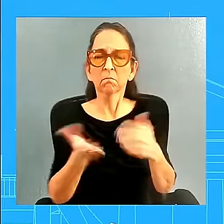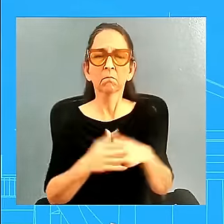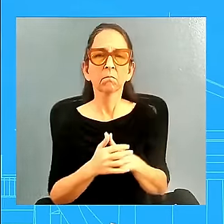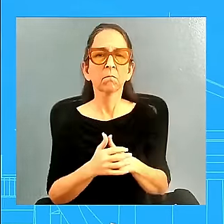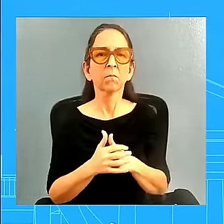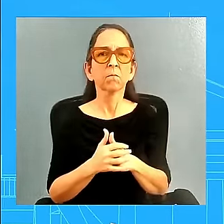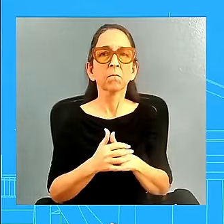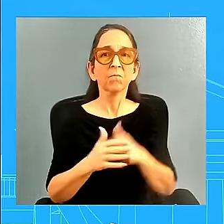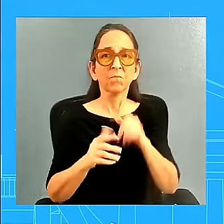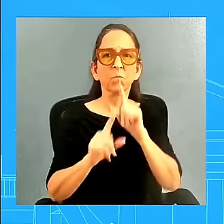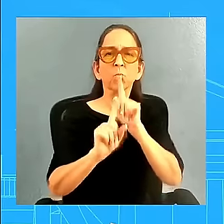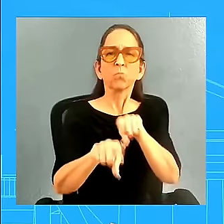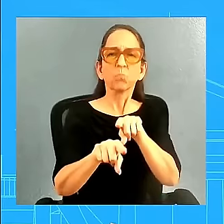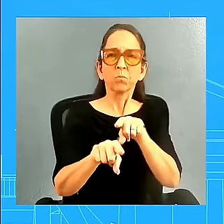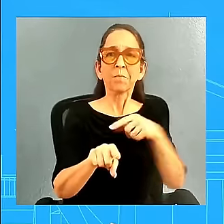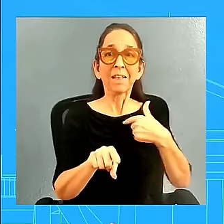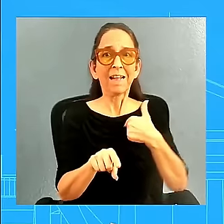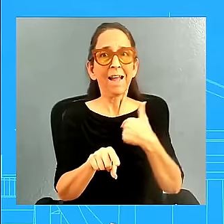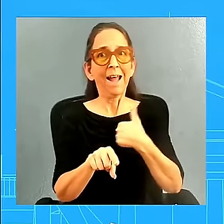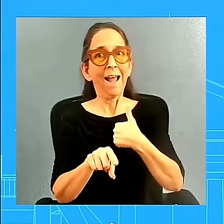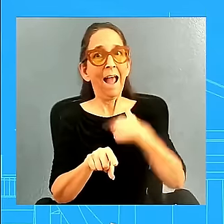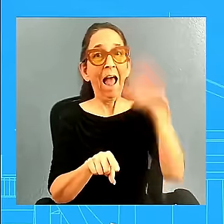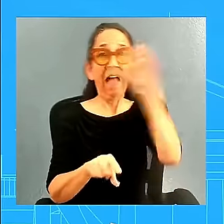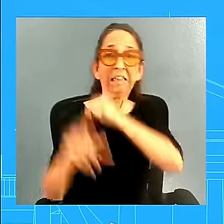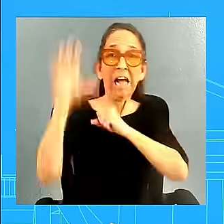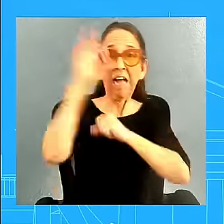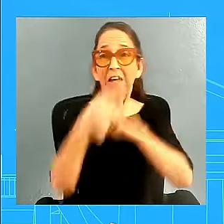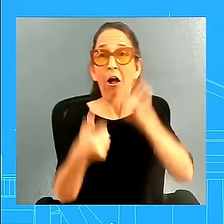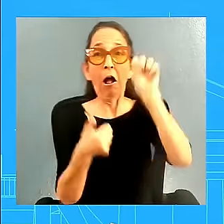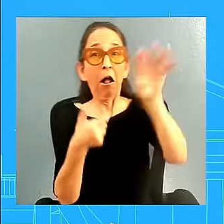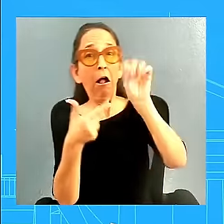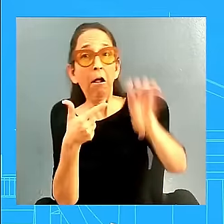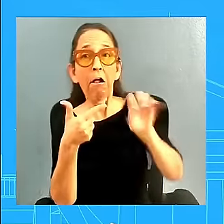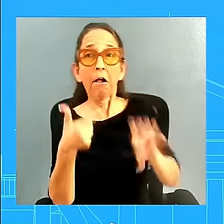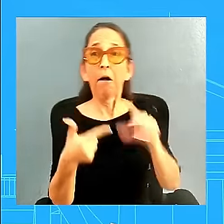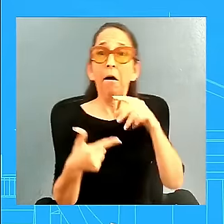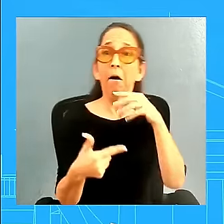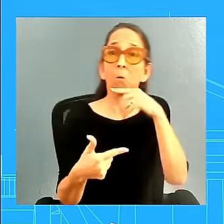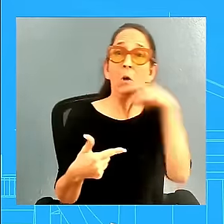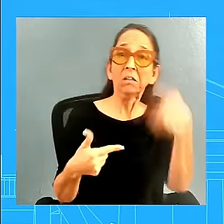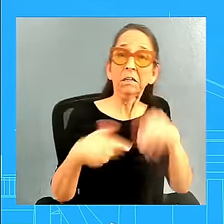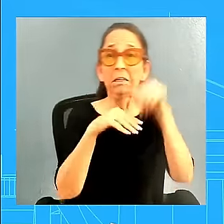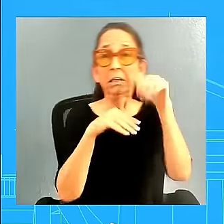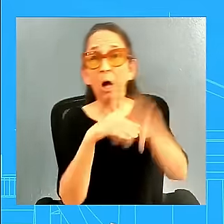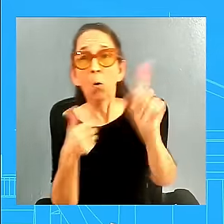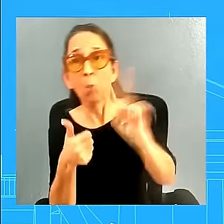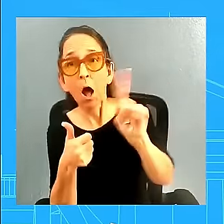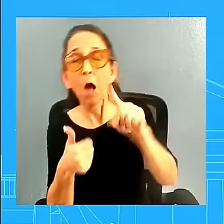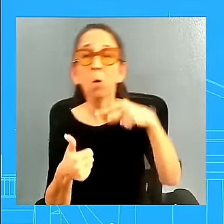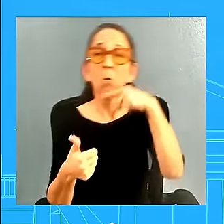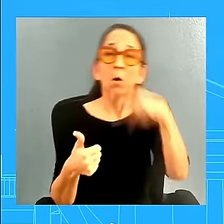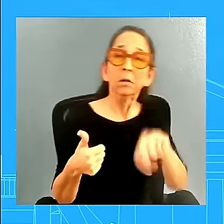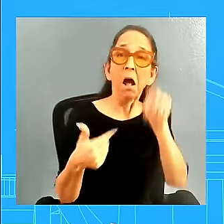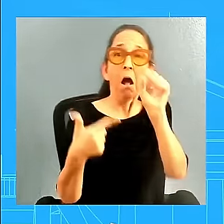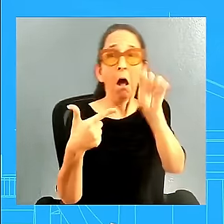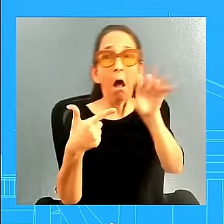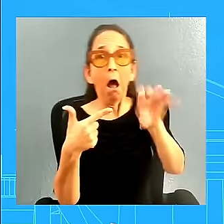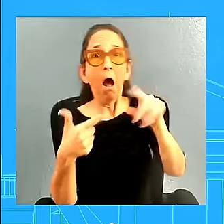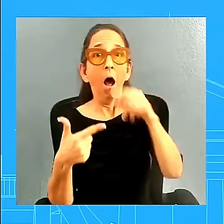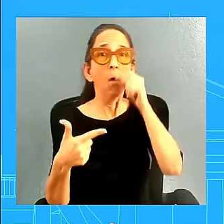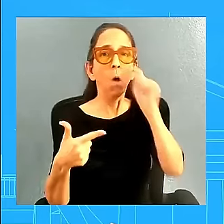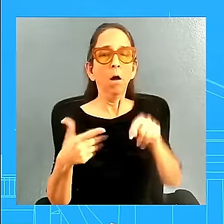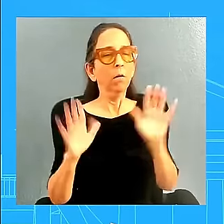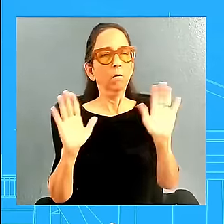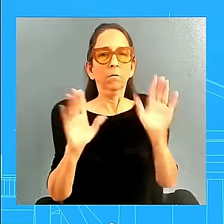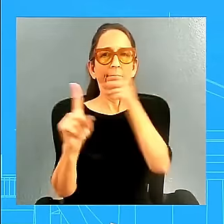the Russians are going to deploy them, where they're going to deploy them, whether it'll be inside Russia or inside Ukraine. Let me just please go back to what I said before.